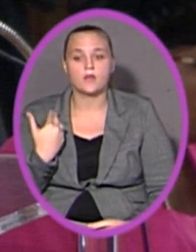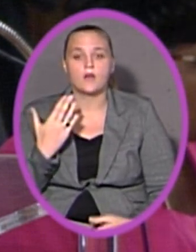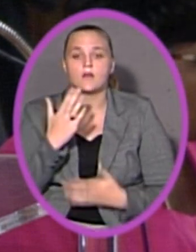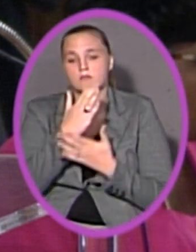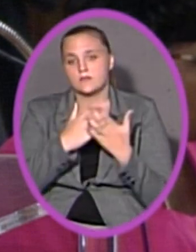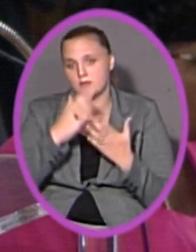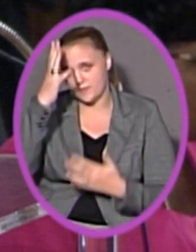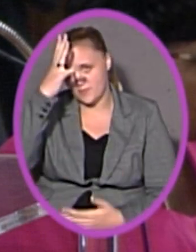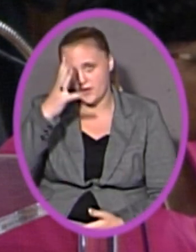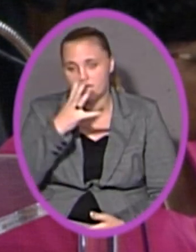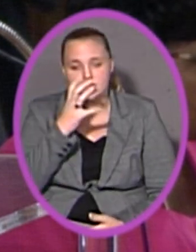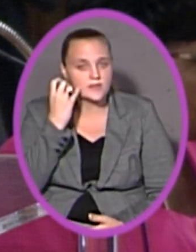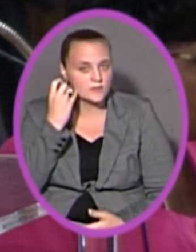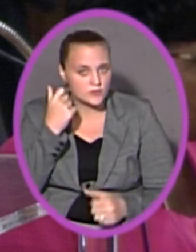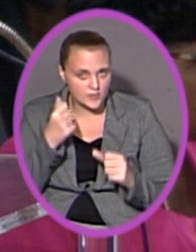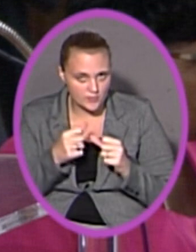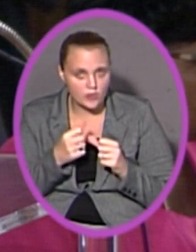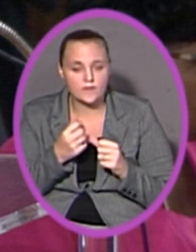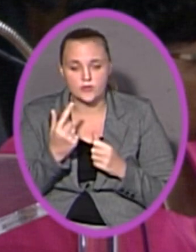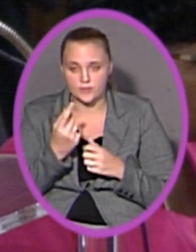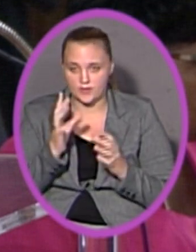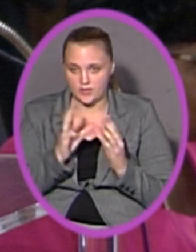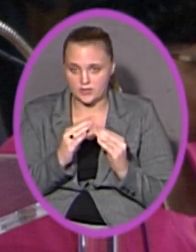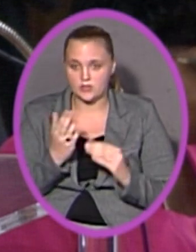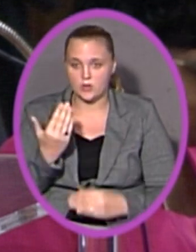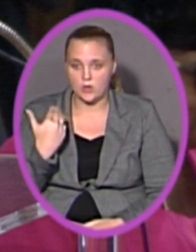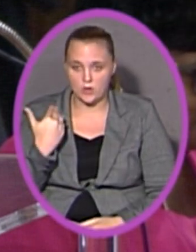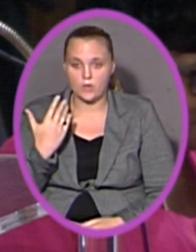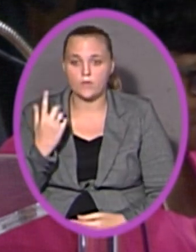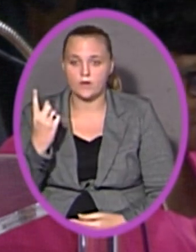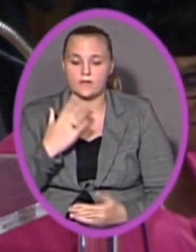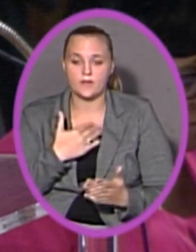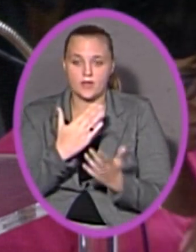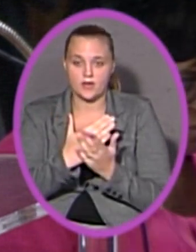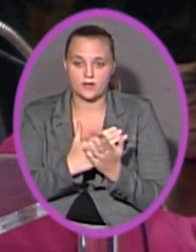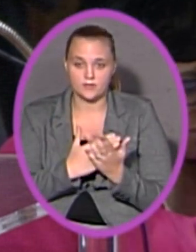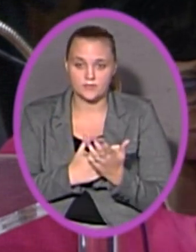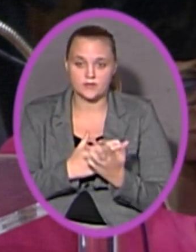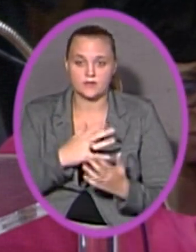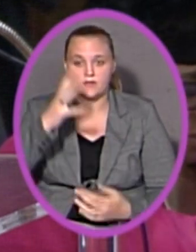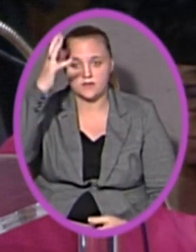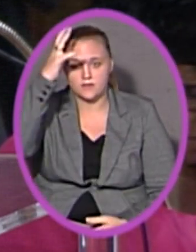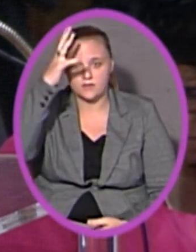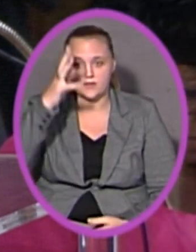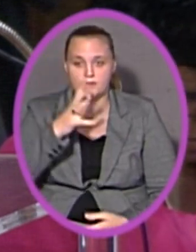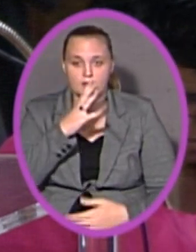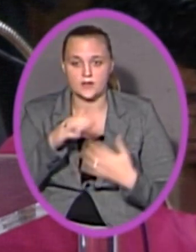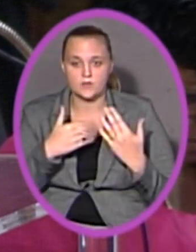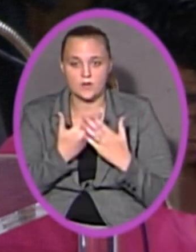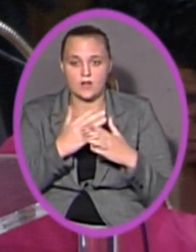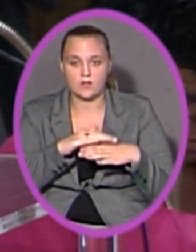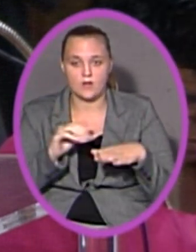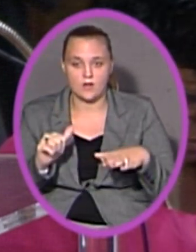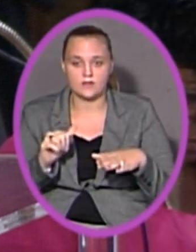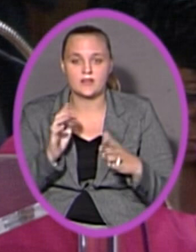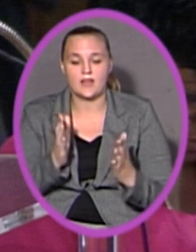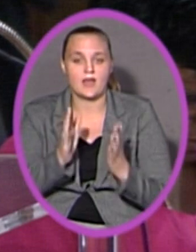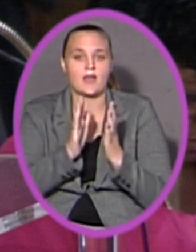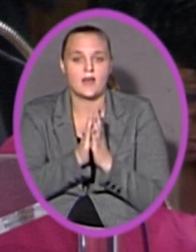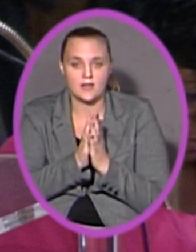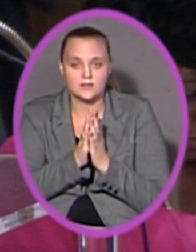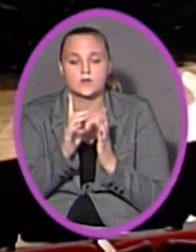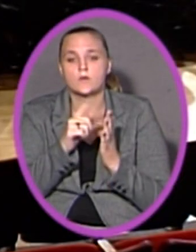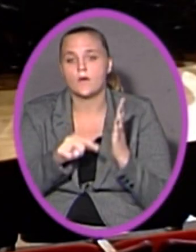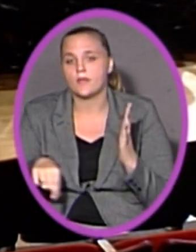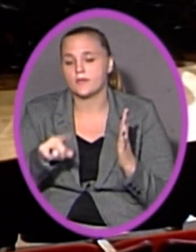parents, if you recall, a couple of meetings ago, one of my items, the parents were all called and asked what it was they were going to